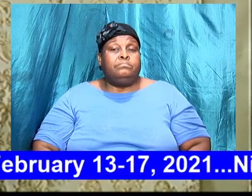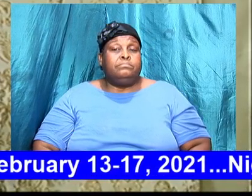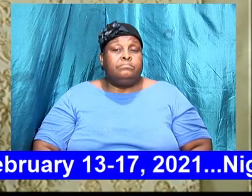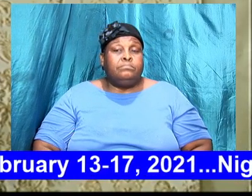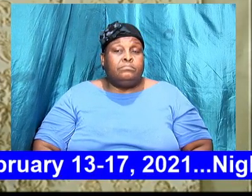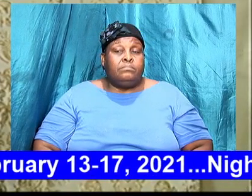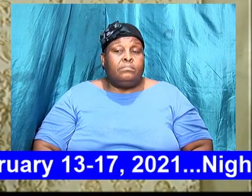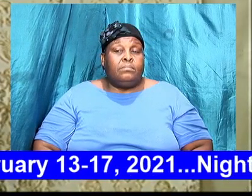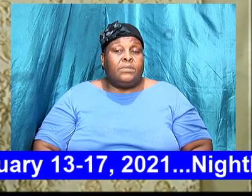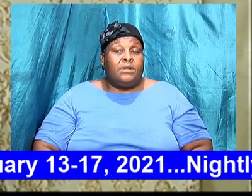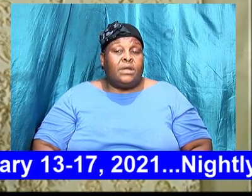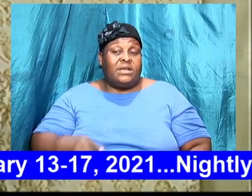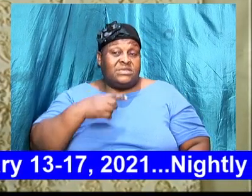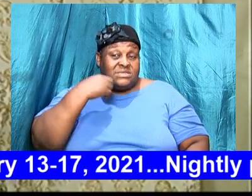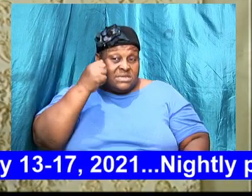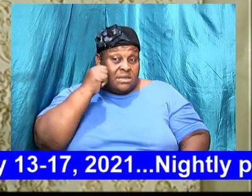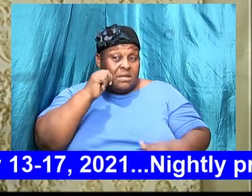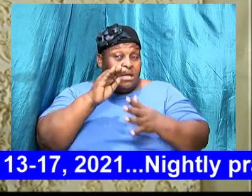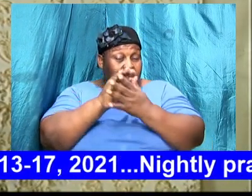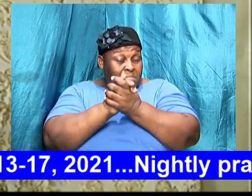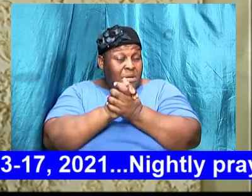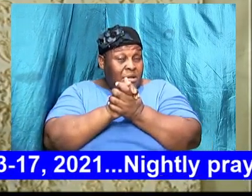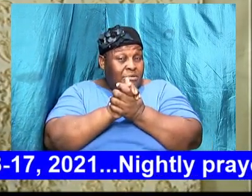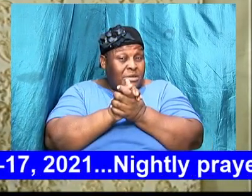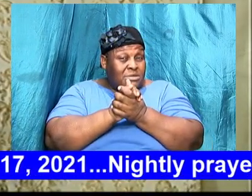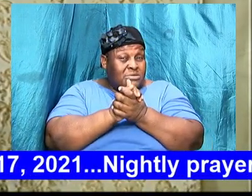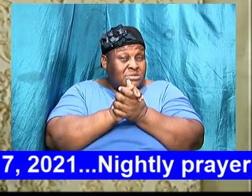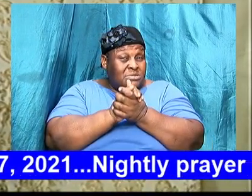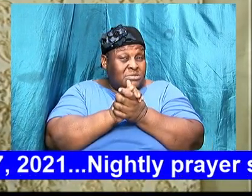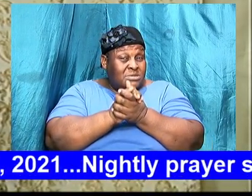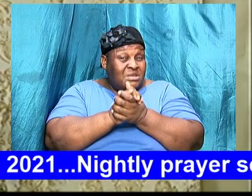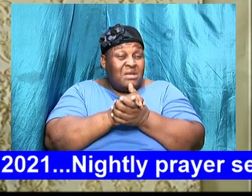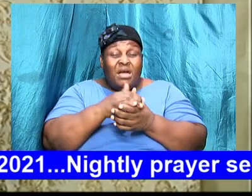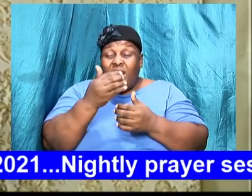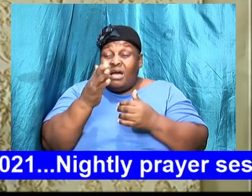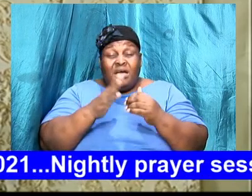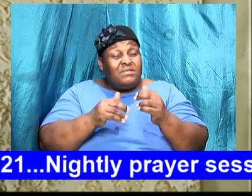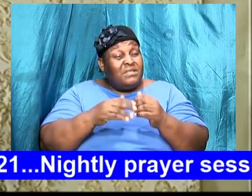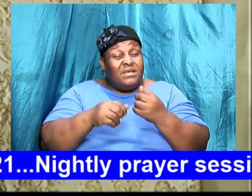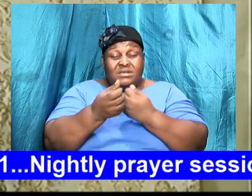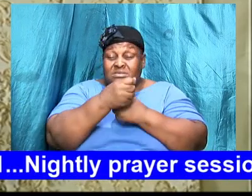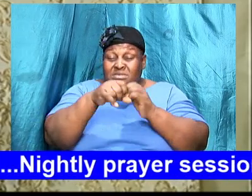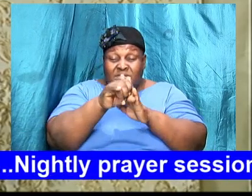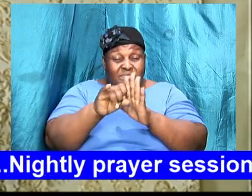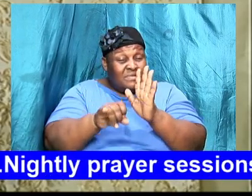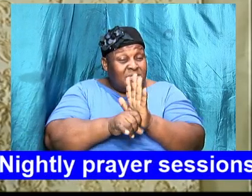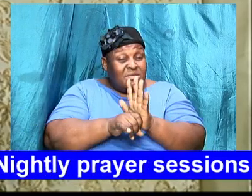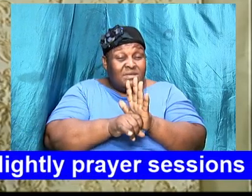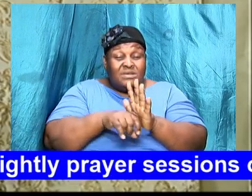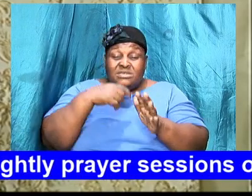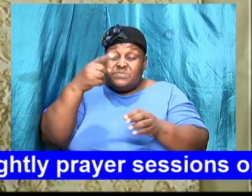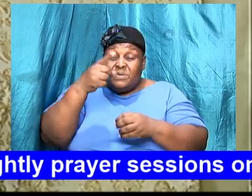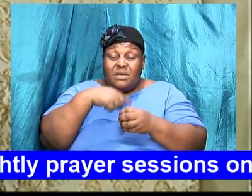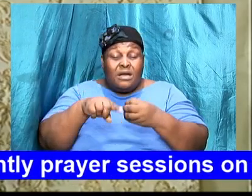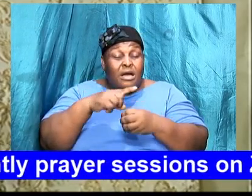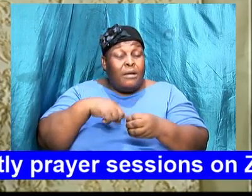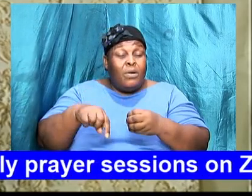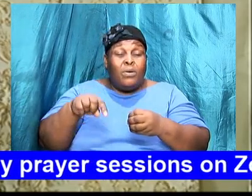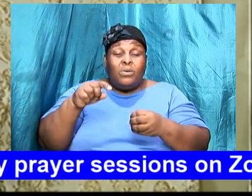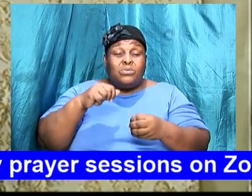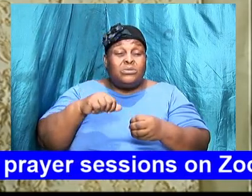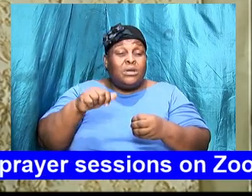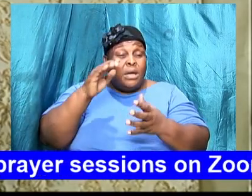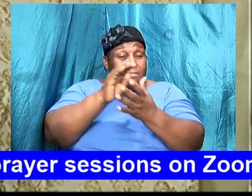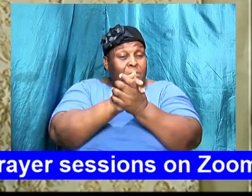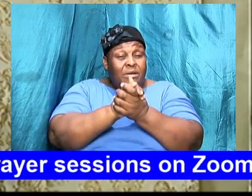and I say marriage because I know that it is one of the most other than salvation they talk about marriage they talk about having children and career